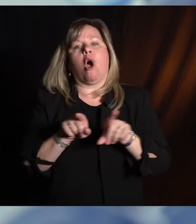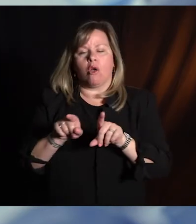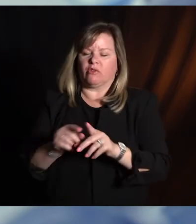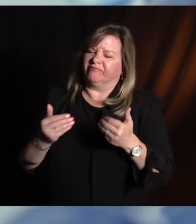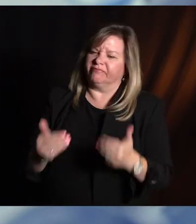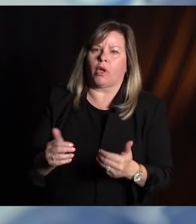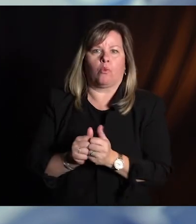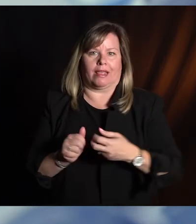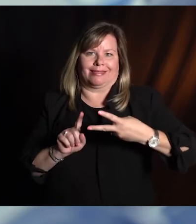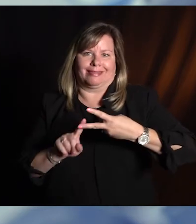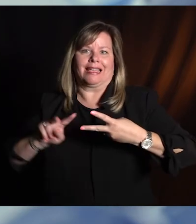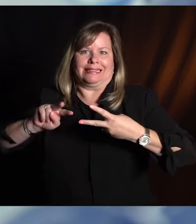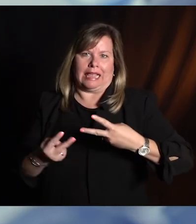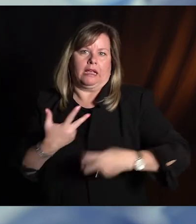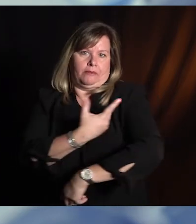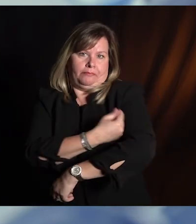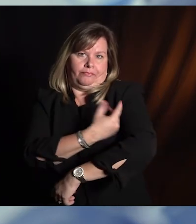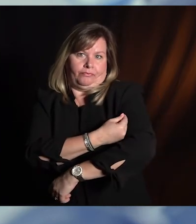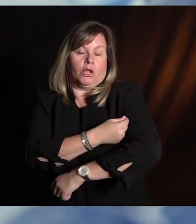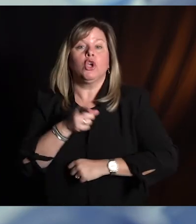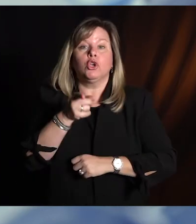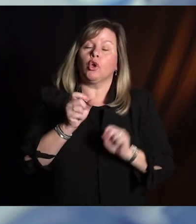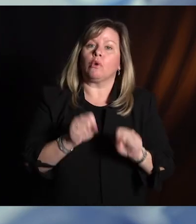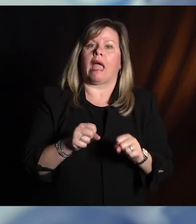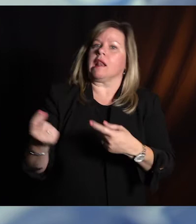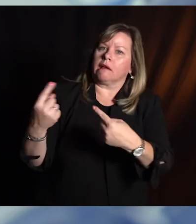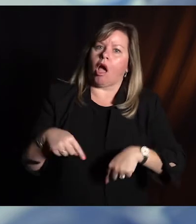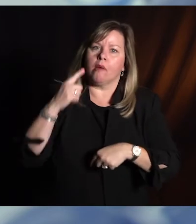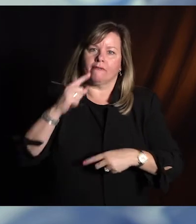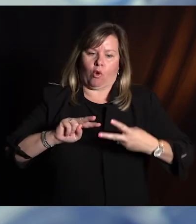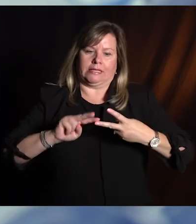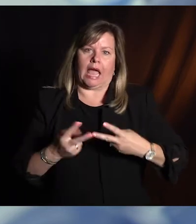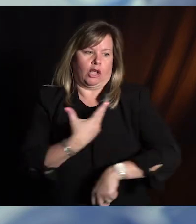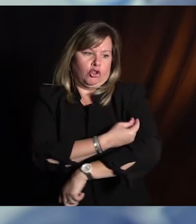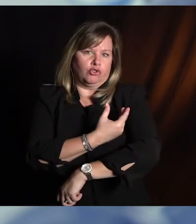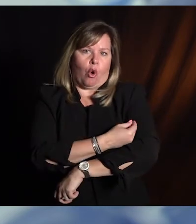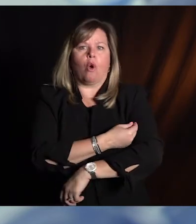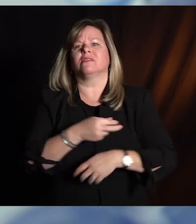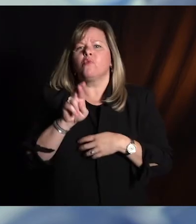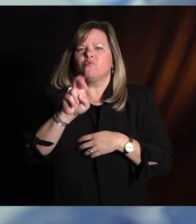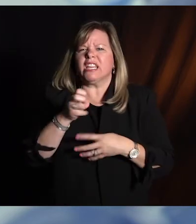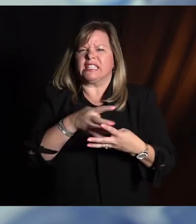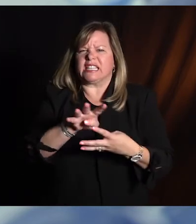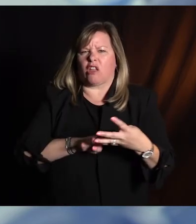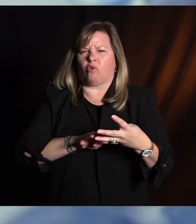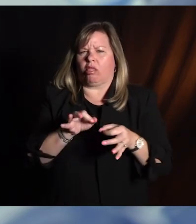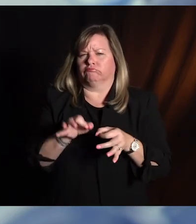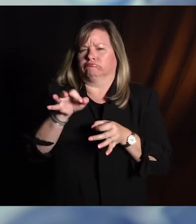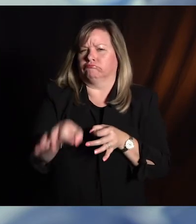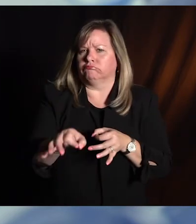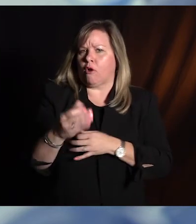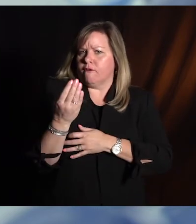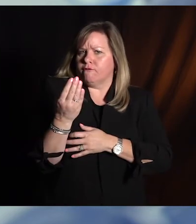Generally, the provider will arrange for you to come in, have your second dose rescheduled probably 14 days or more after